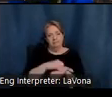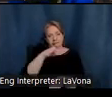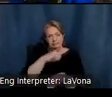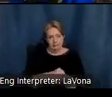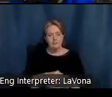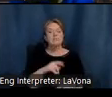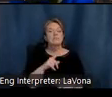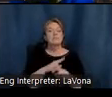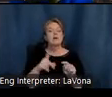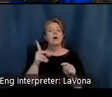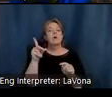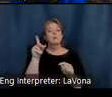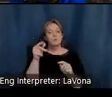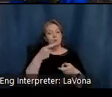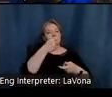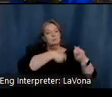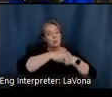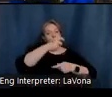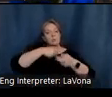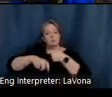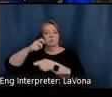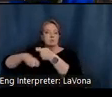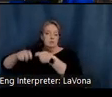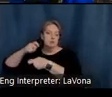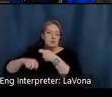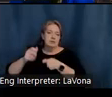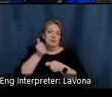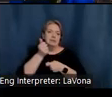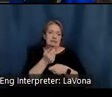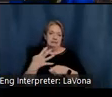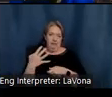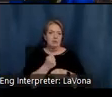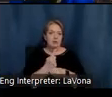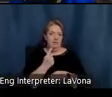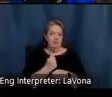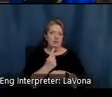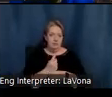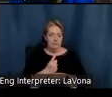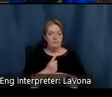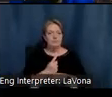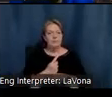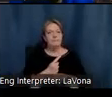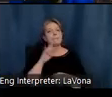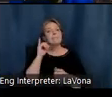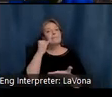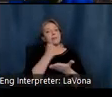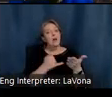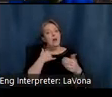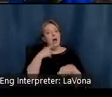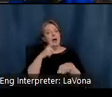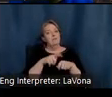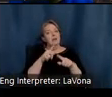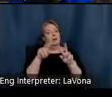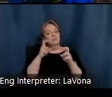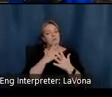however, rotate in and out several paintings every year, giving the artwork time to rest